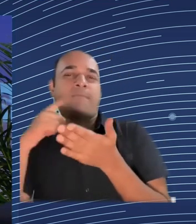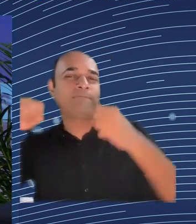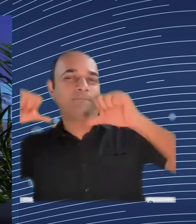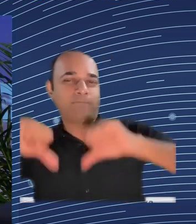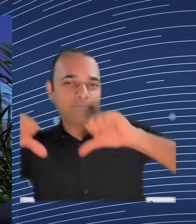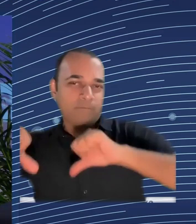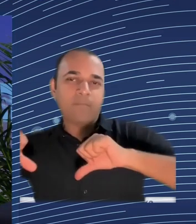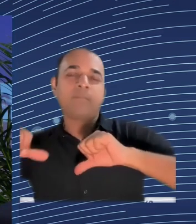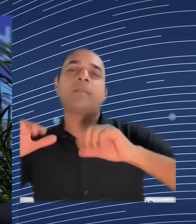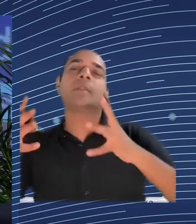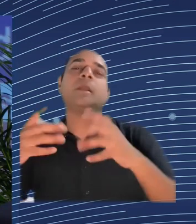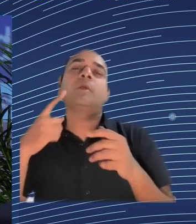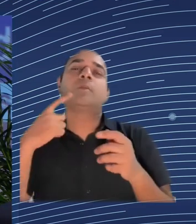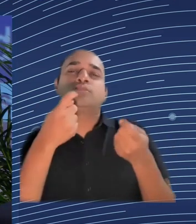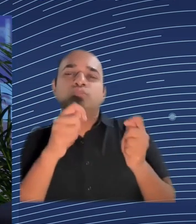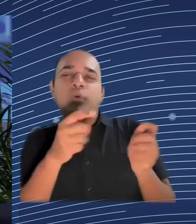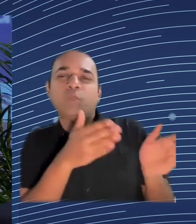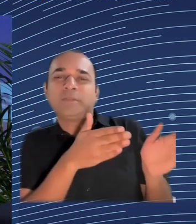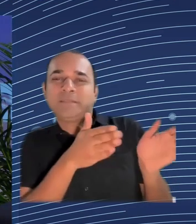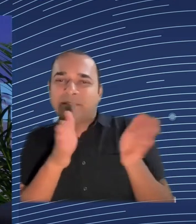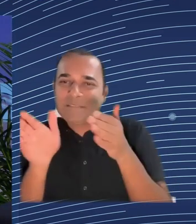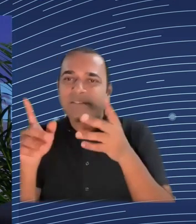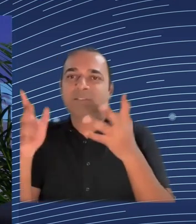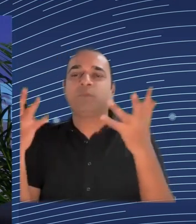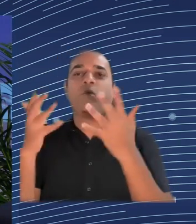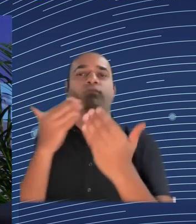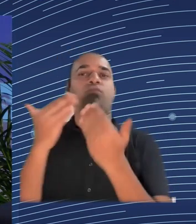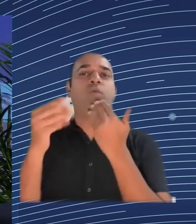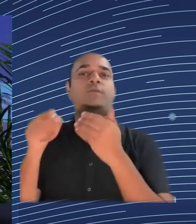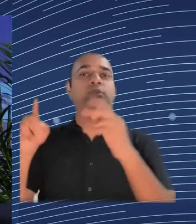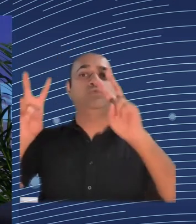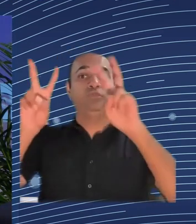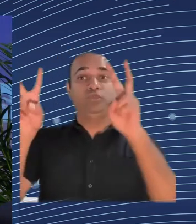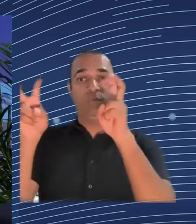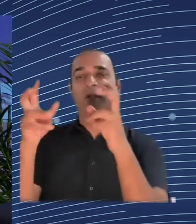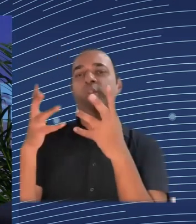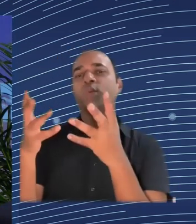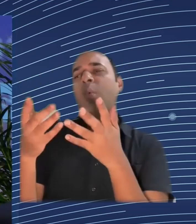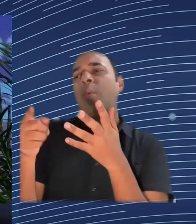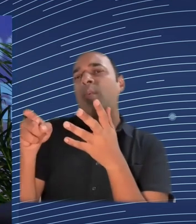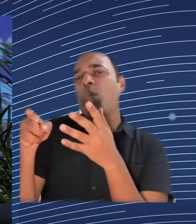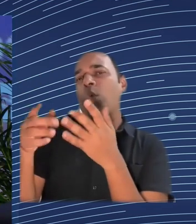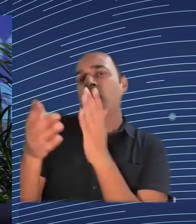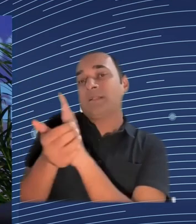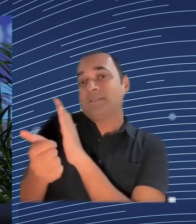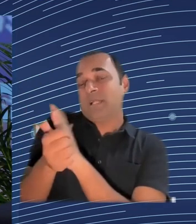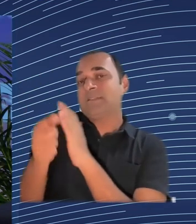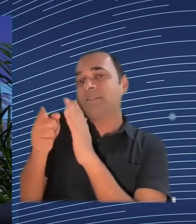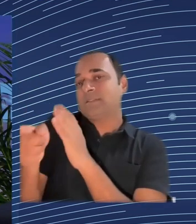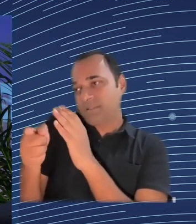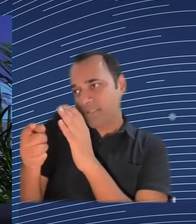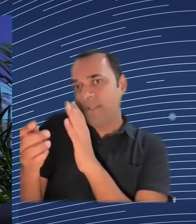trying to be close to the communities that are impacted by EU policies and funds, is the